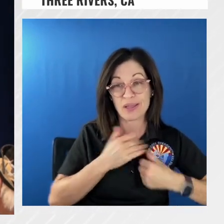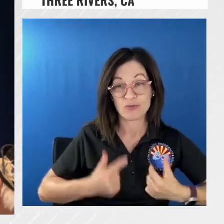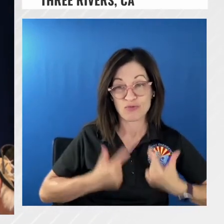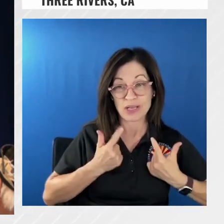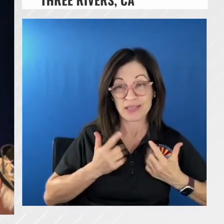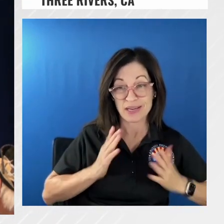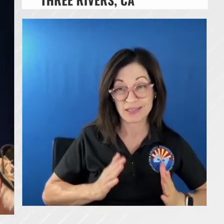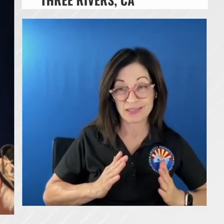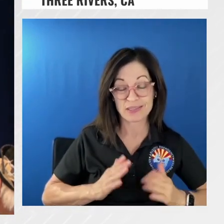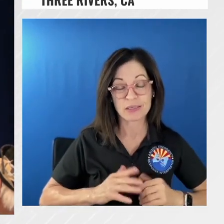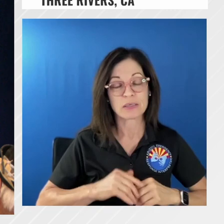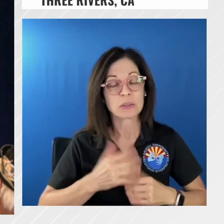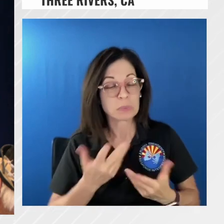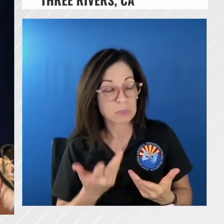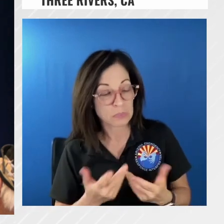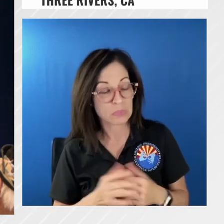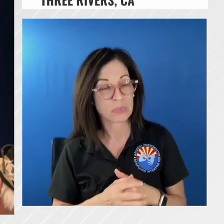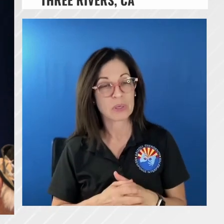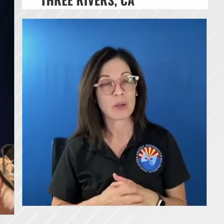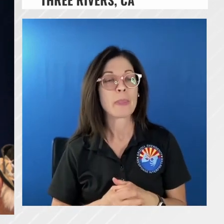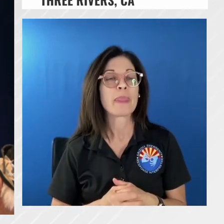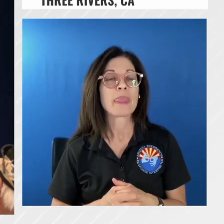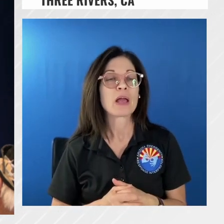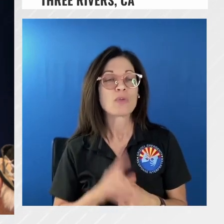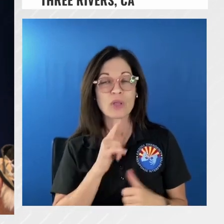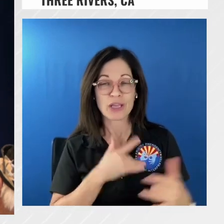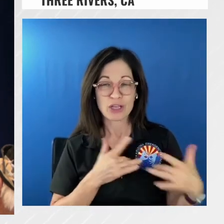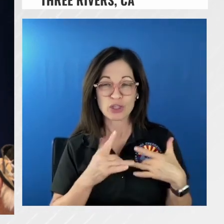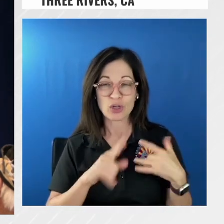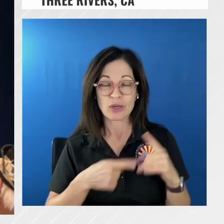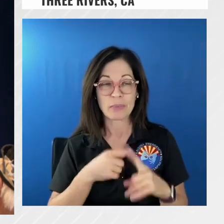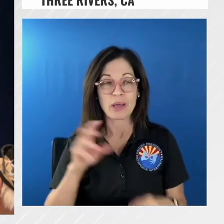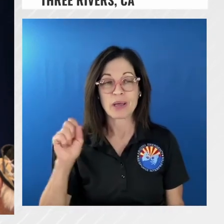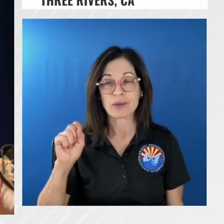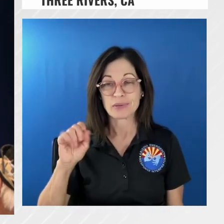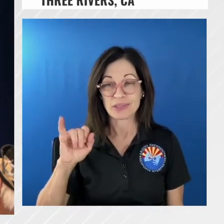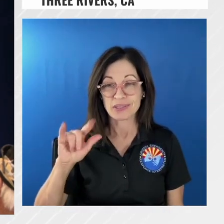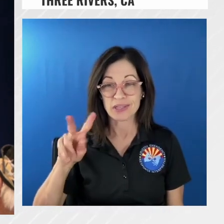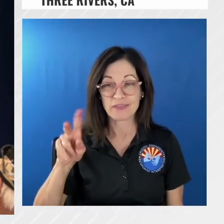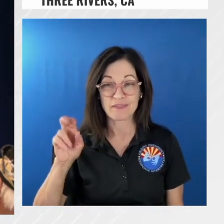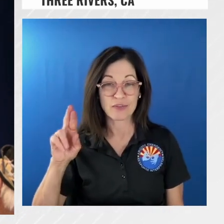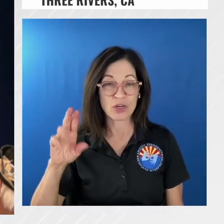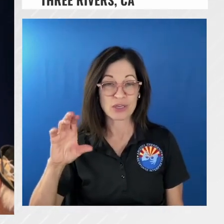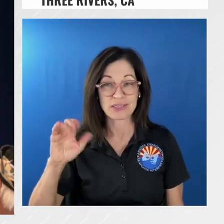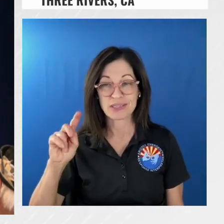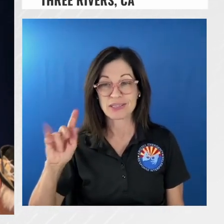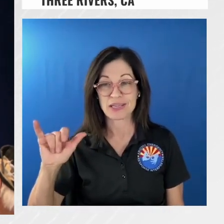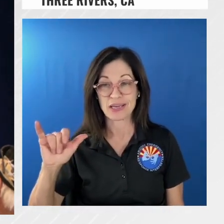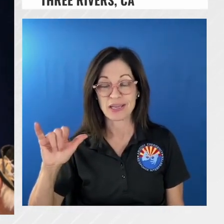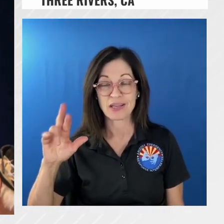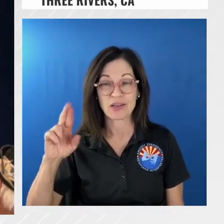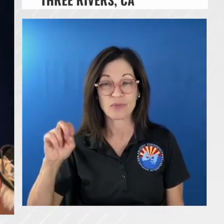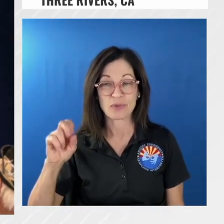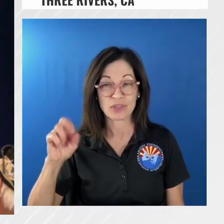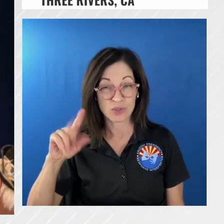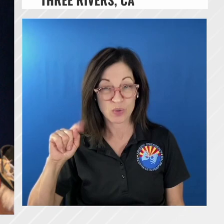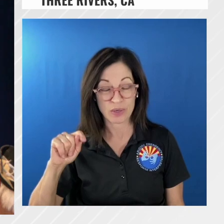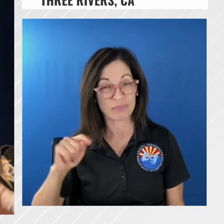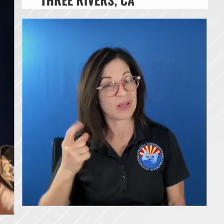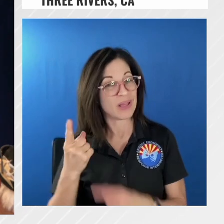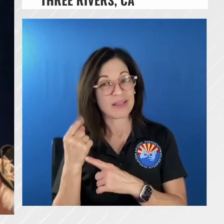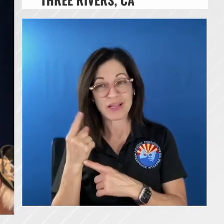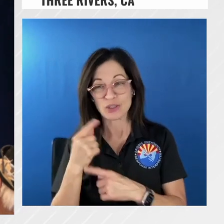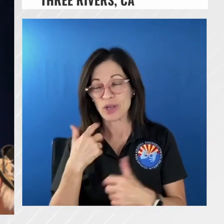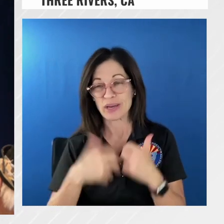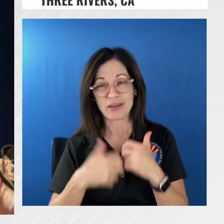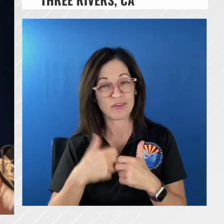um very concerned about the silver city resort and you know they had a tough season last year and so